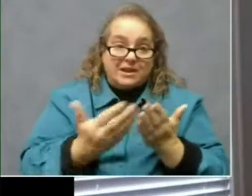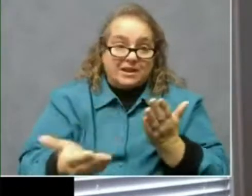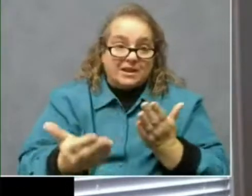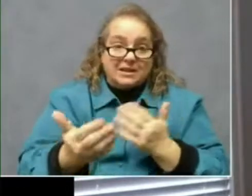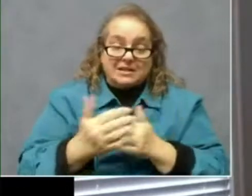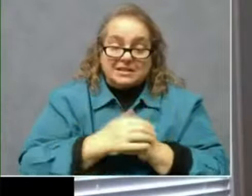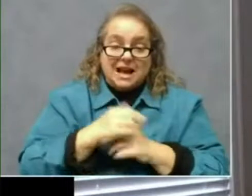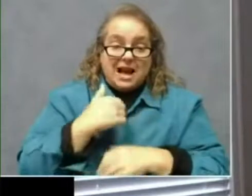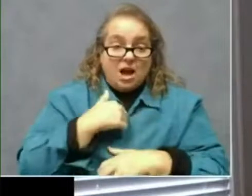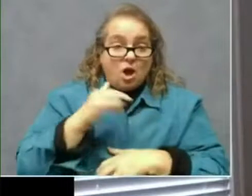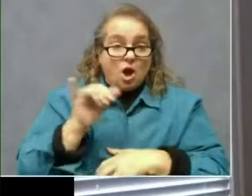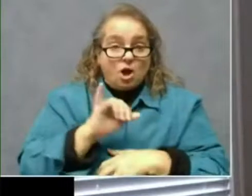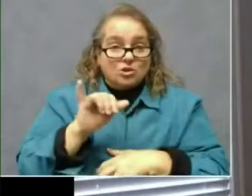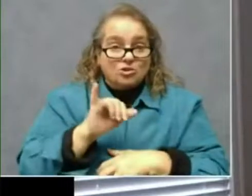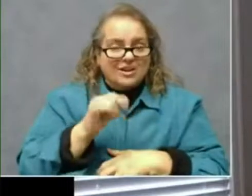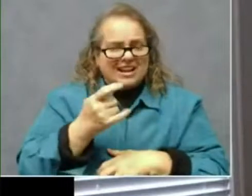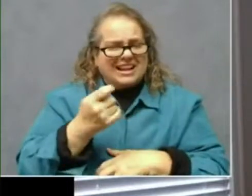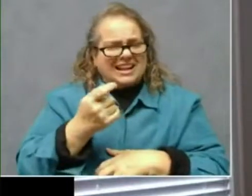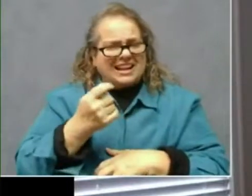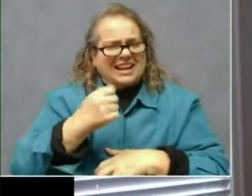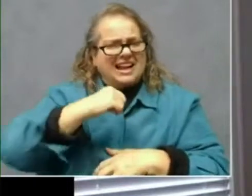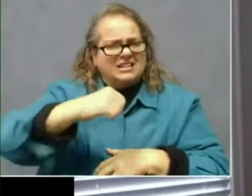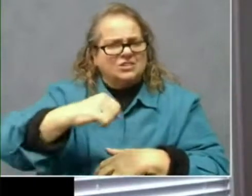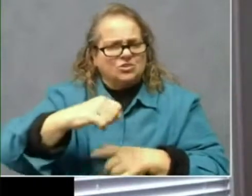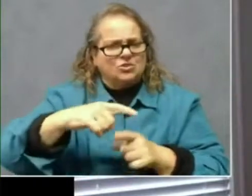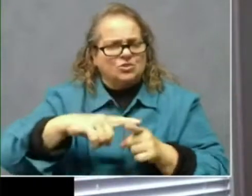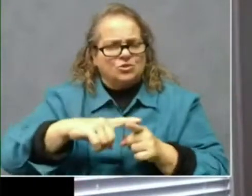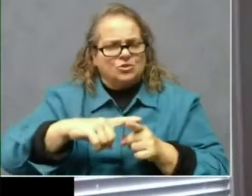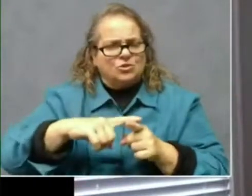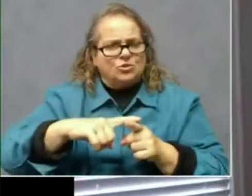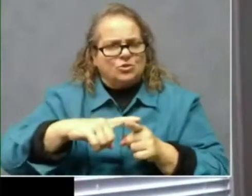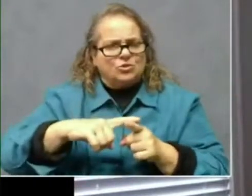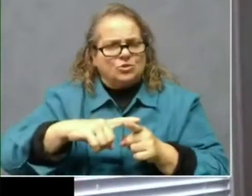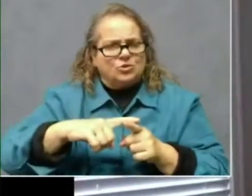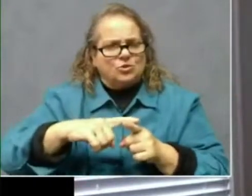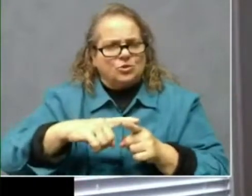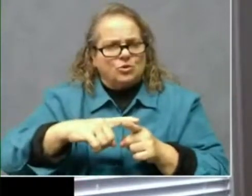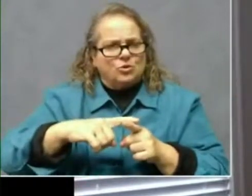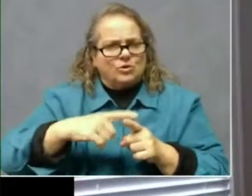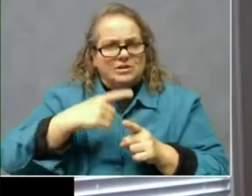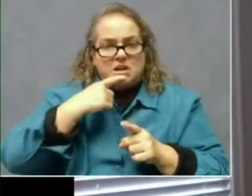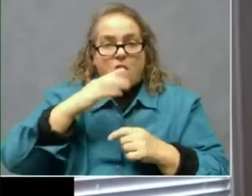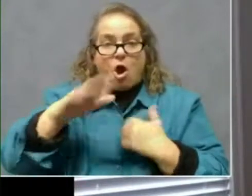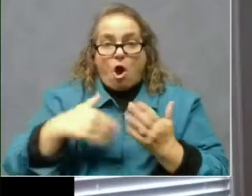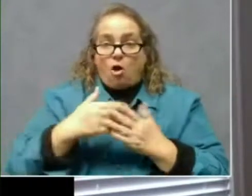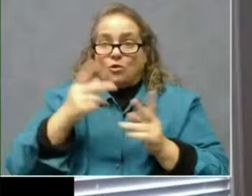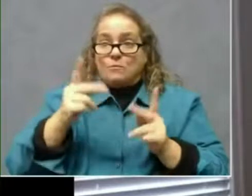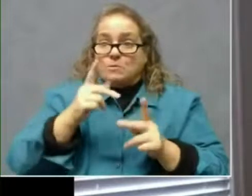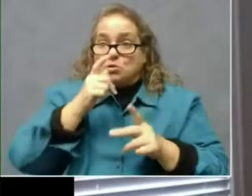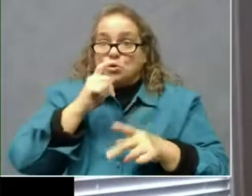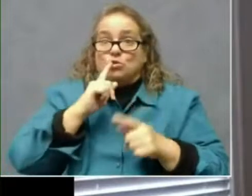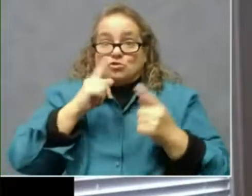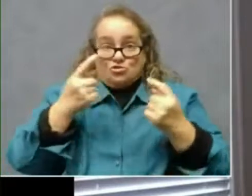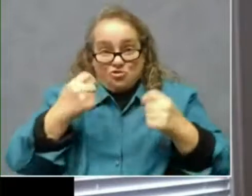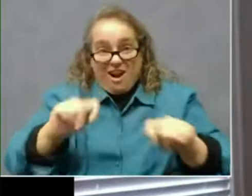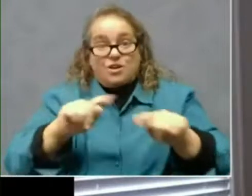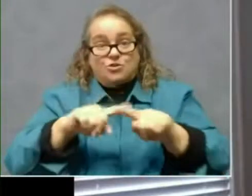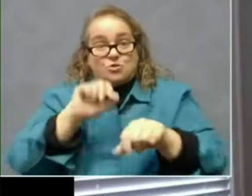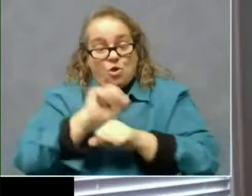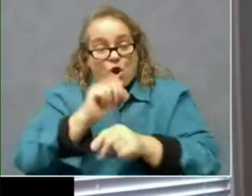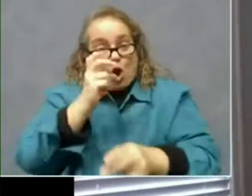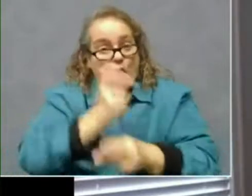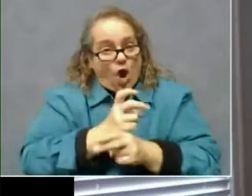also am a little hesitant to throw entirely under the bus all the people who are trying to do this. We had two new vaccines